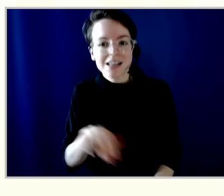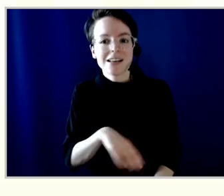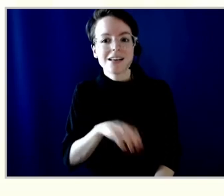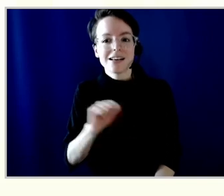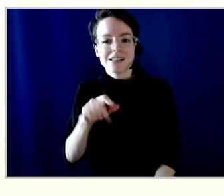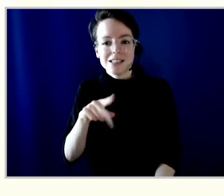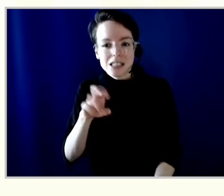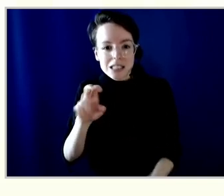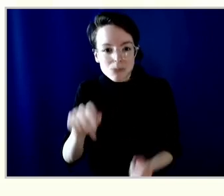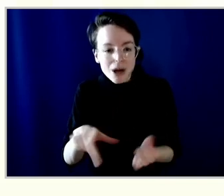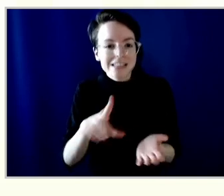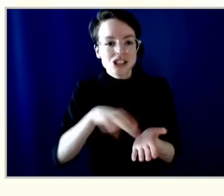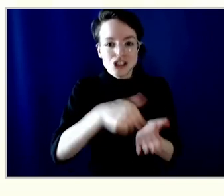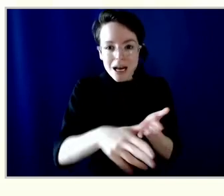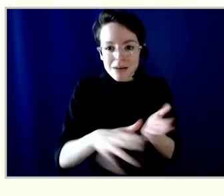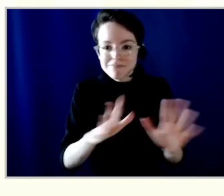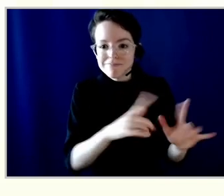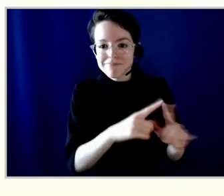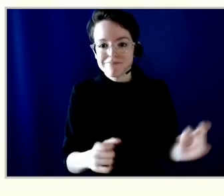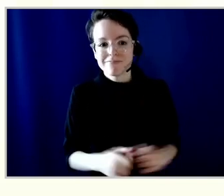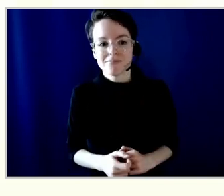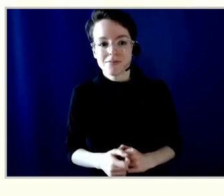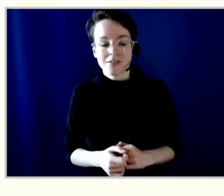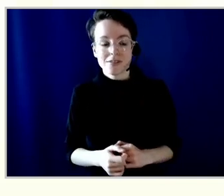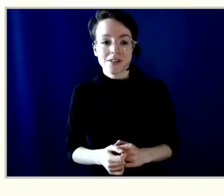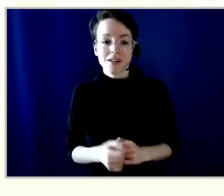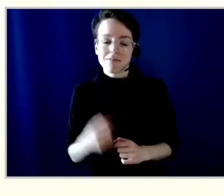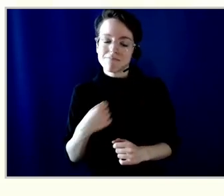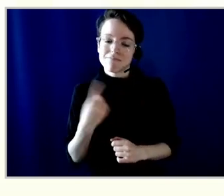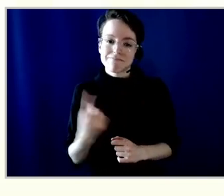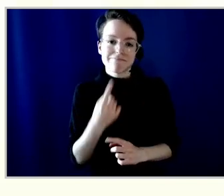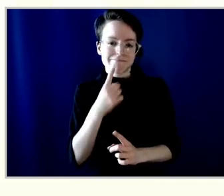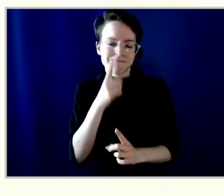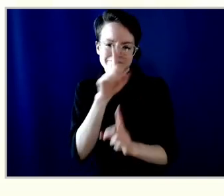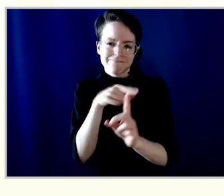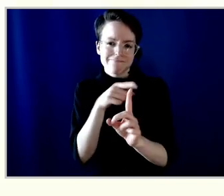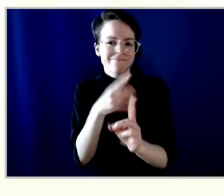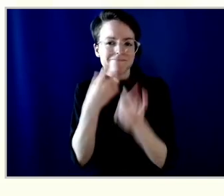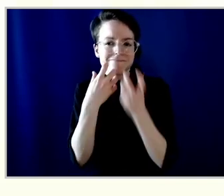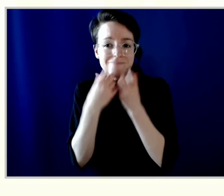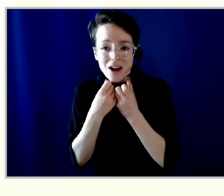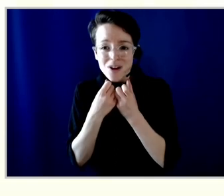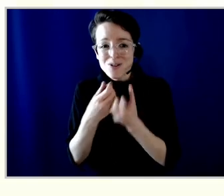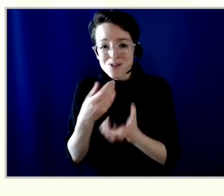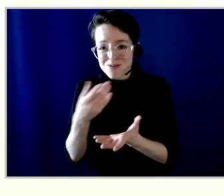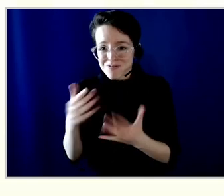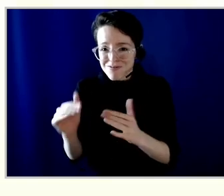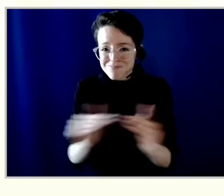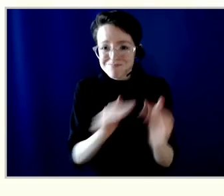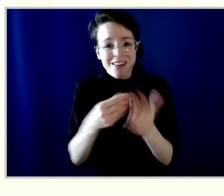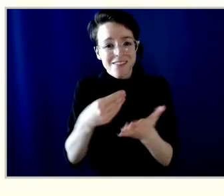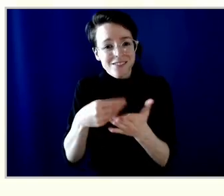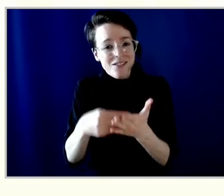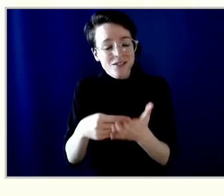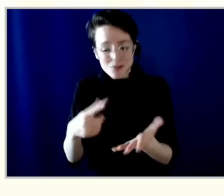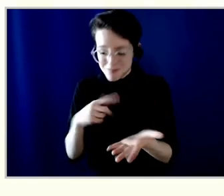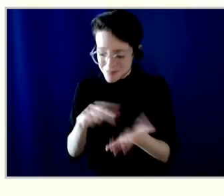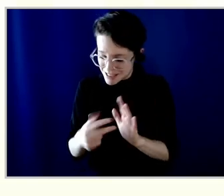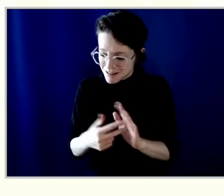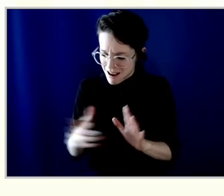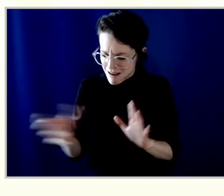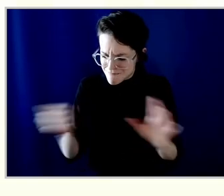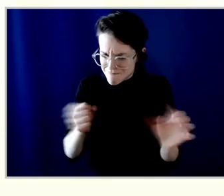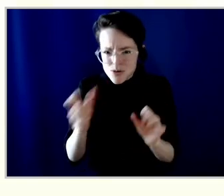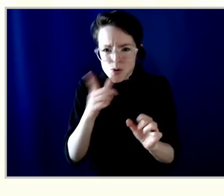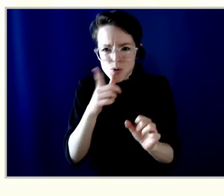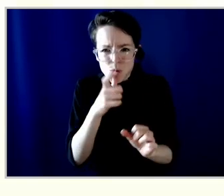side of things. And I hire newcomer refugees because my mom is a refugee, my partner is a refugee, and I really wanted to give back to